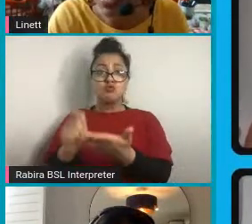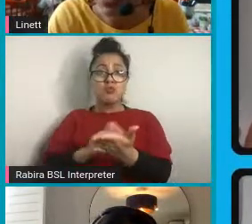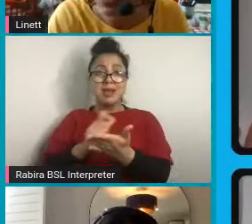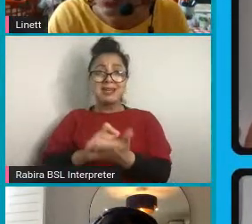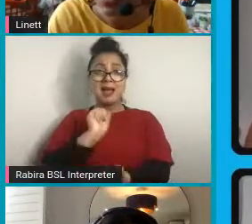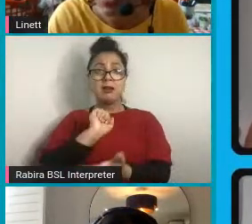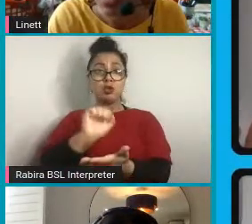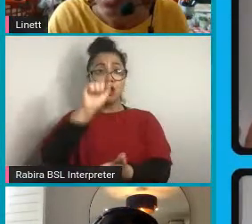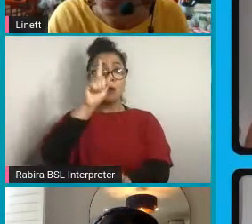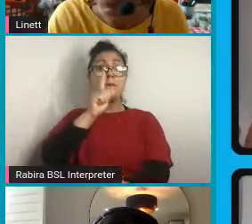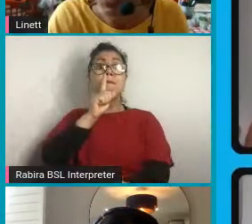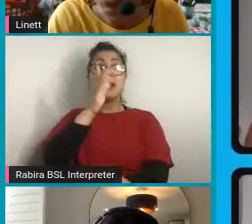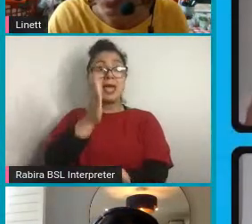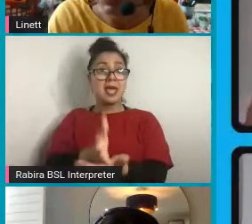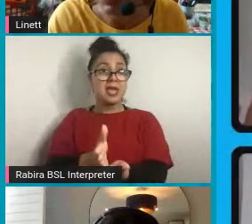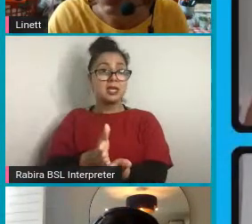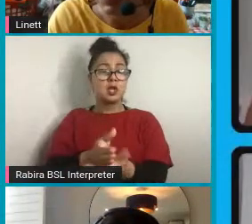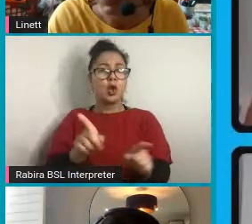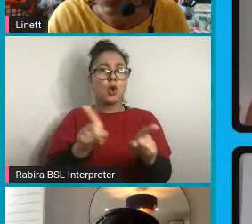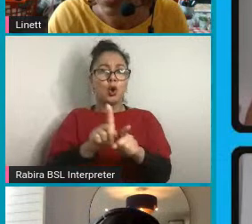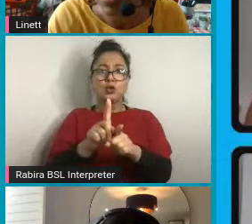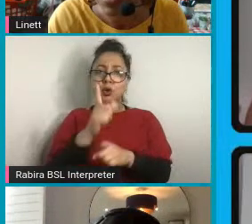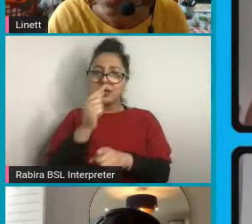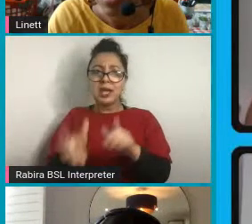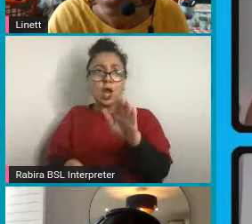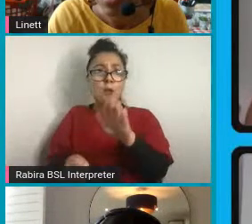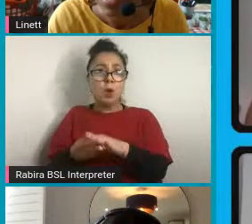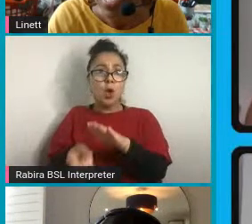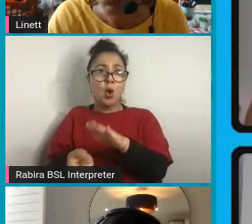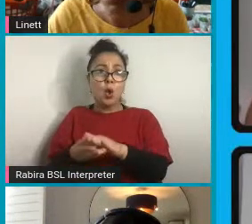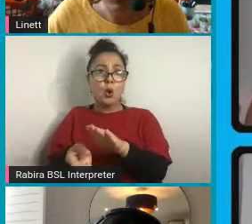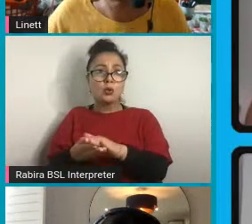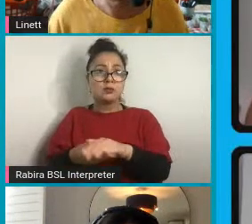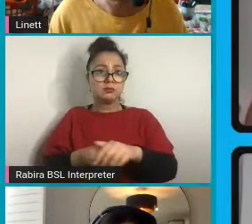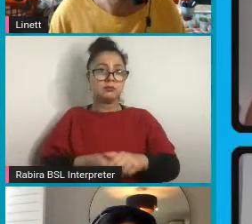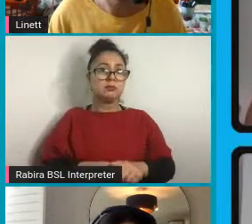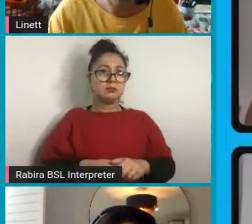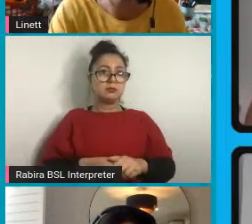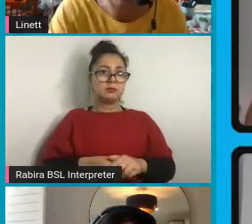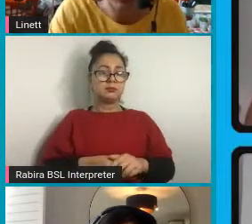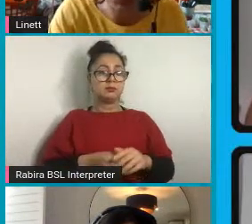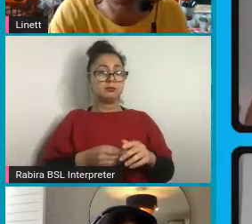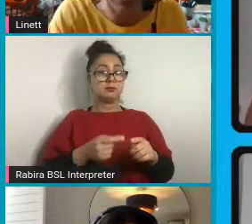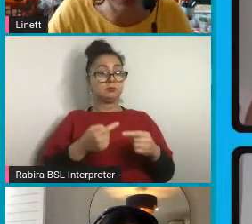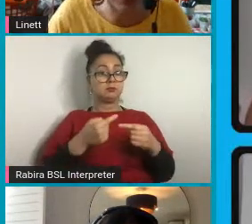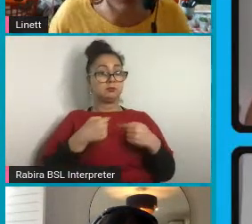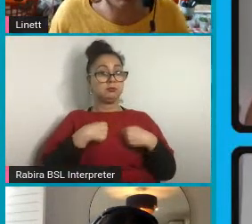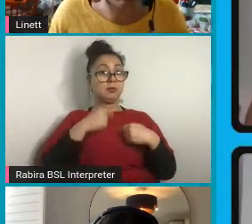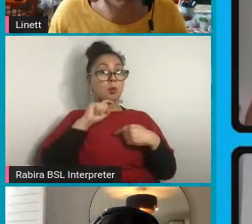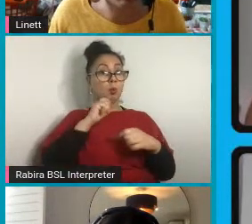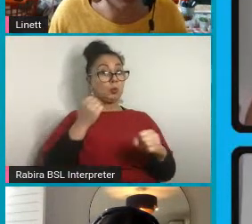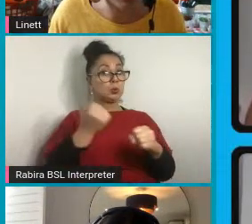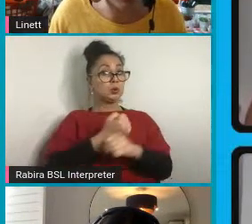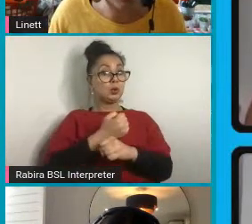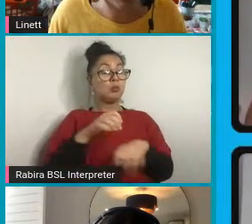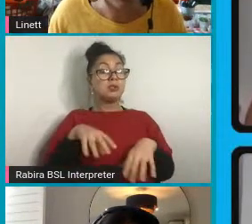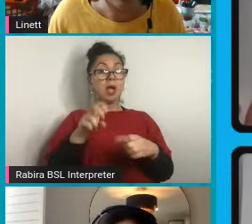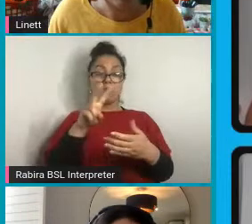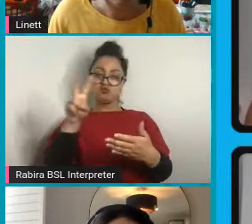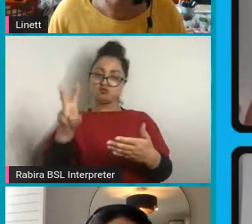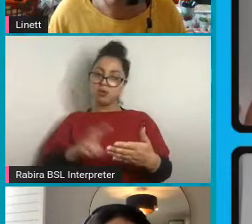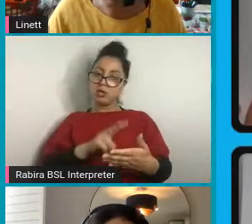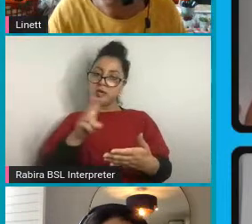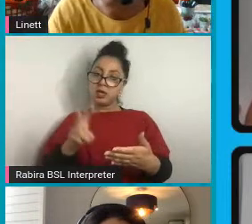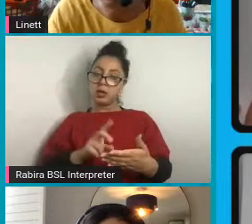can also upload it. And what we'll do is we'll start reading out some of those pledges.